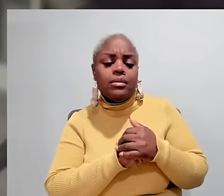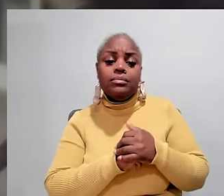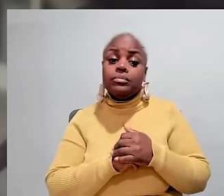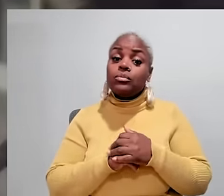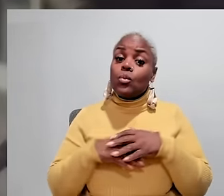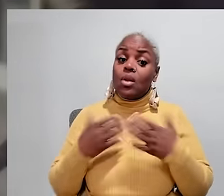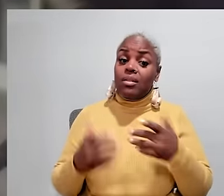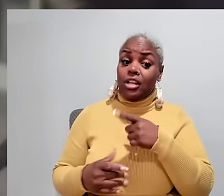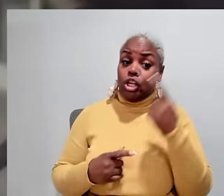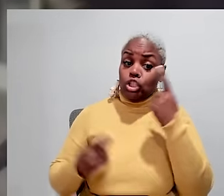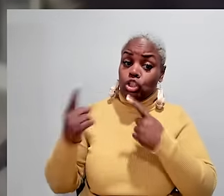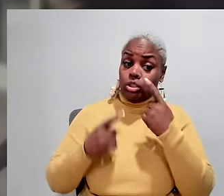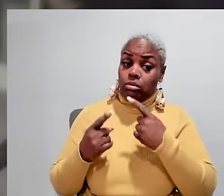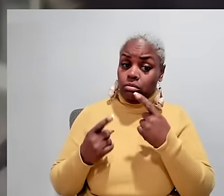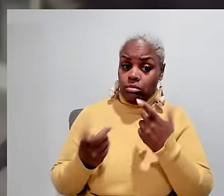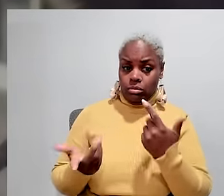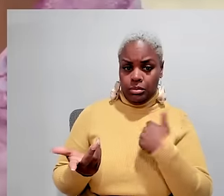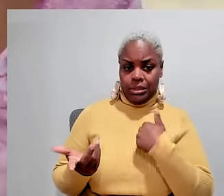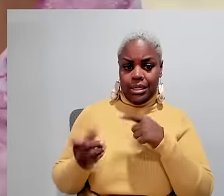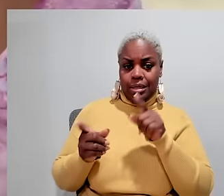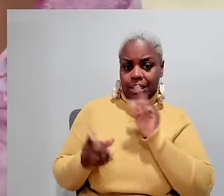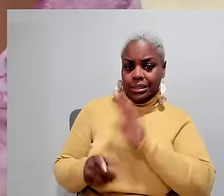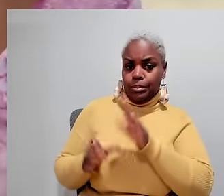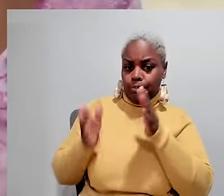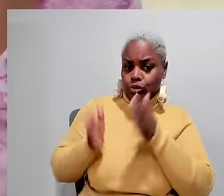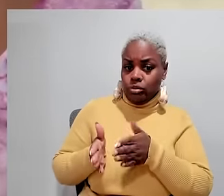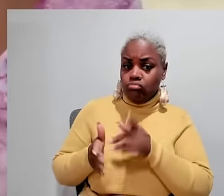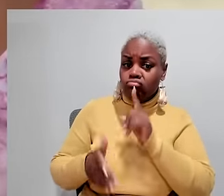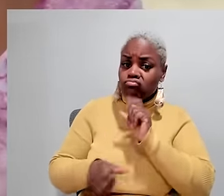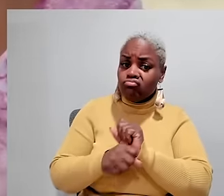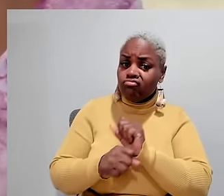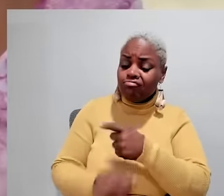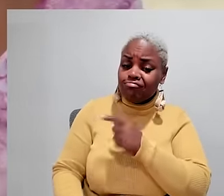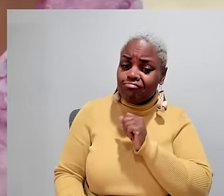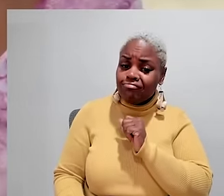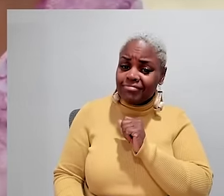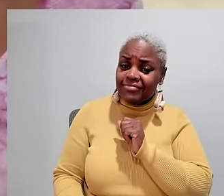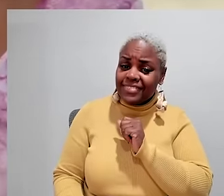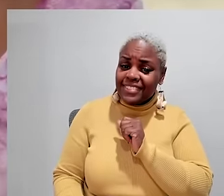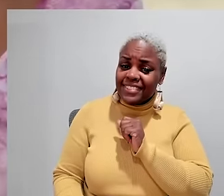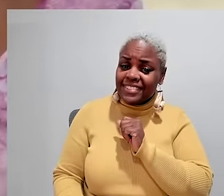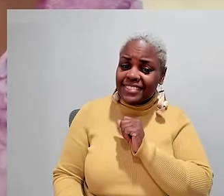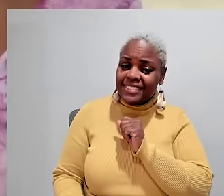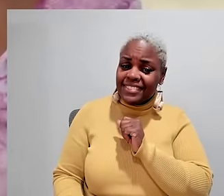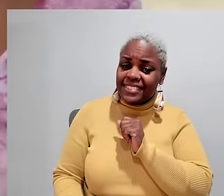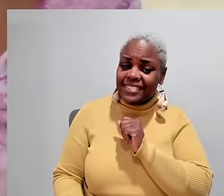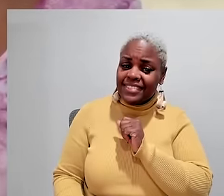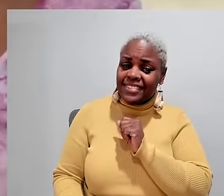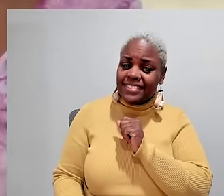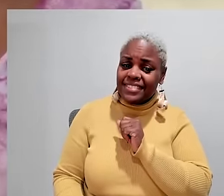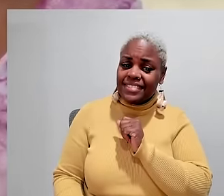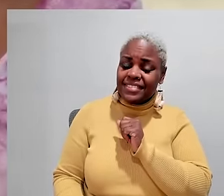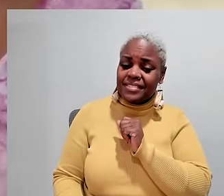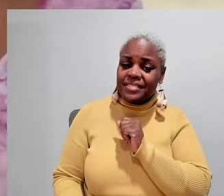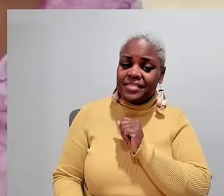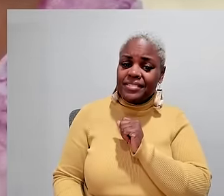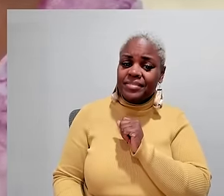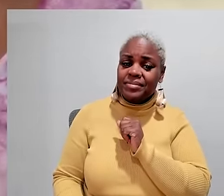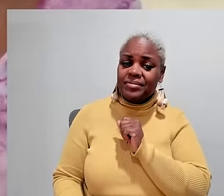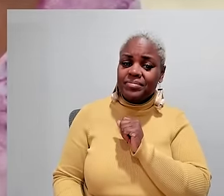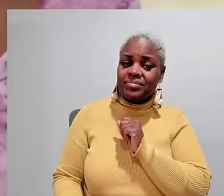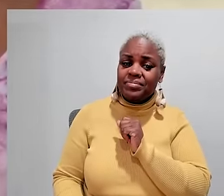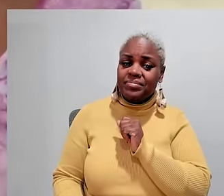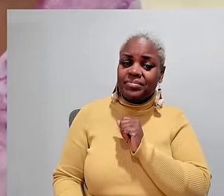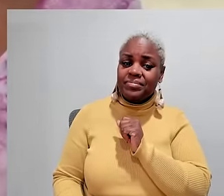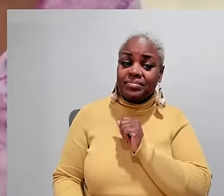describe your relationship with Tyler after all these years well uh he considers me his his his